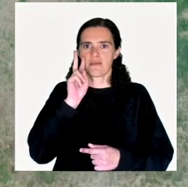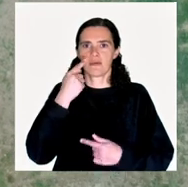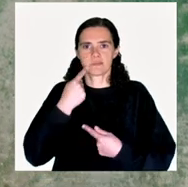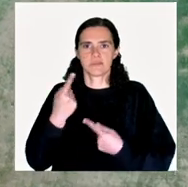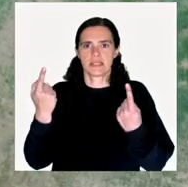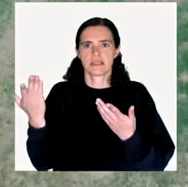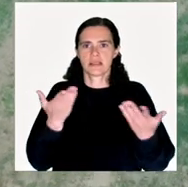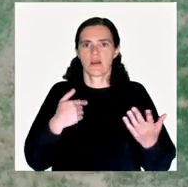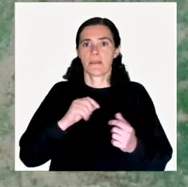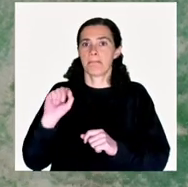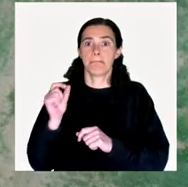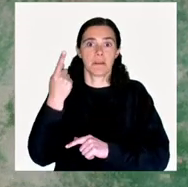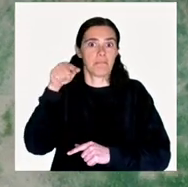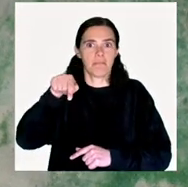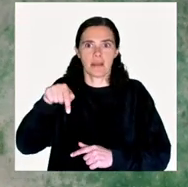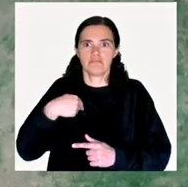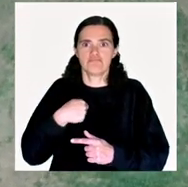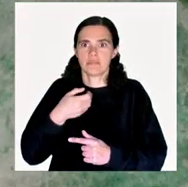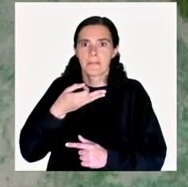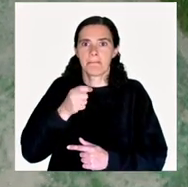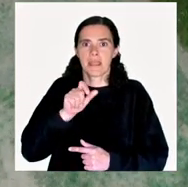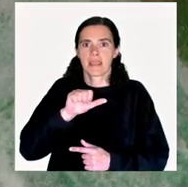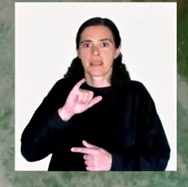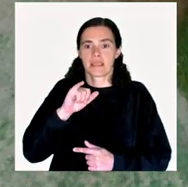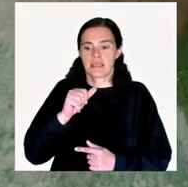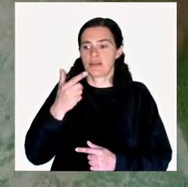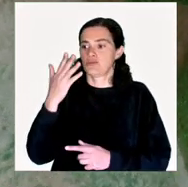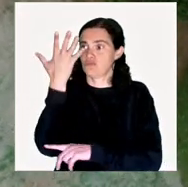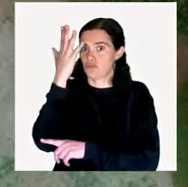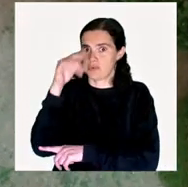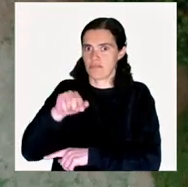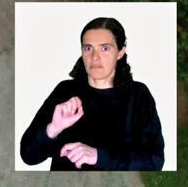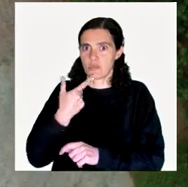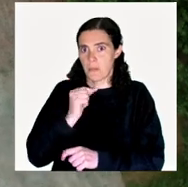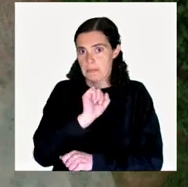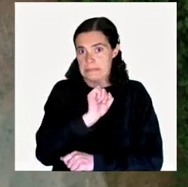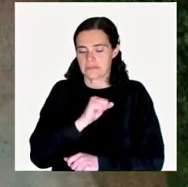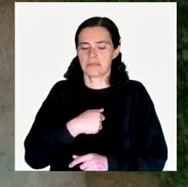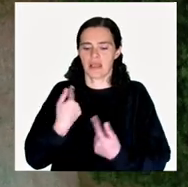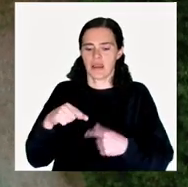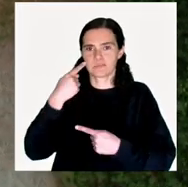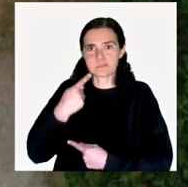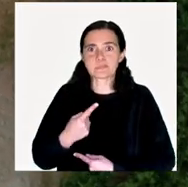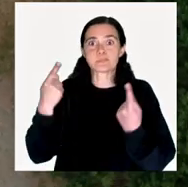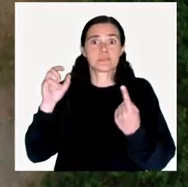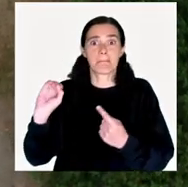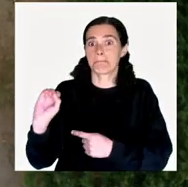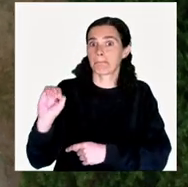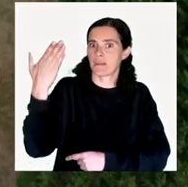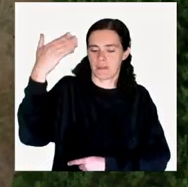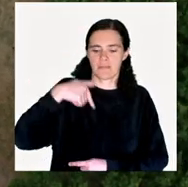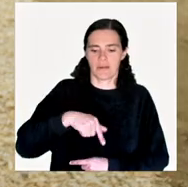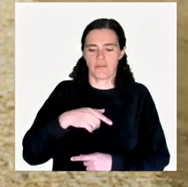lucky to be able to present it. It's the first time that Pequitri, the name of the sculpture behind me, is being